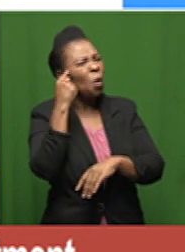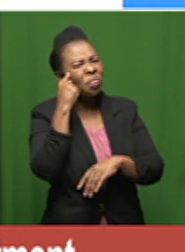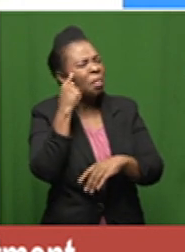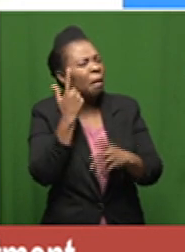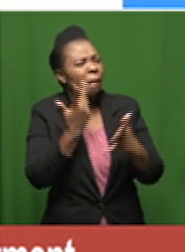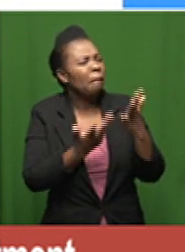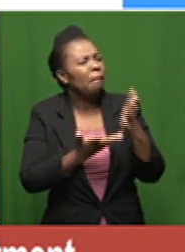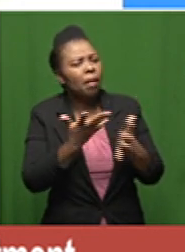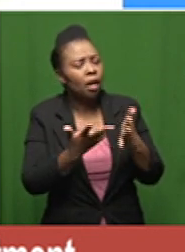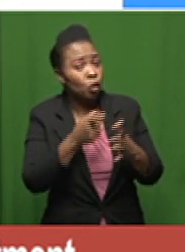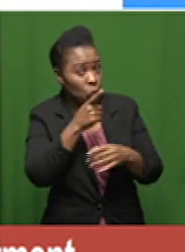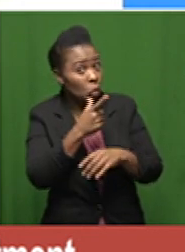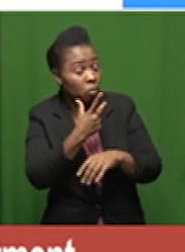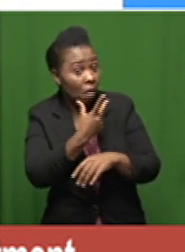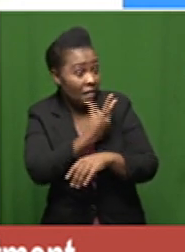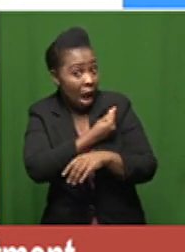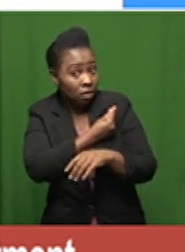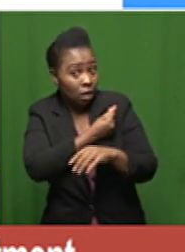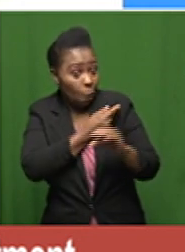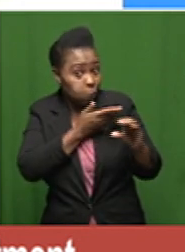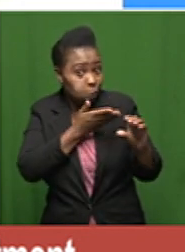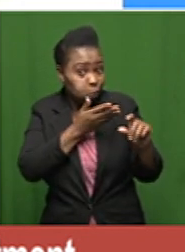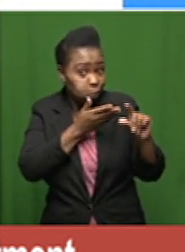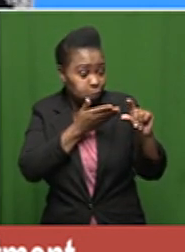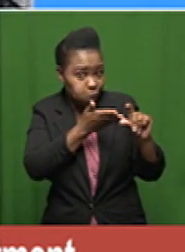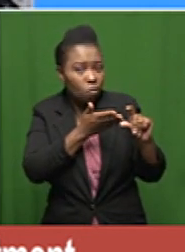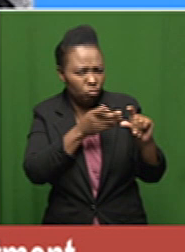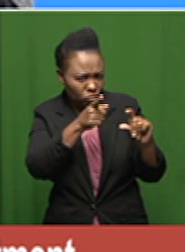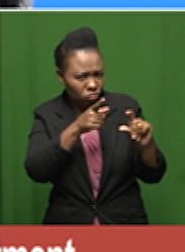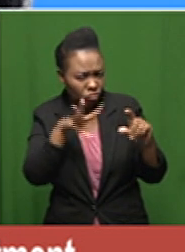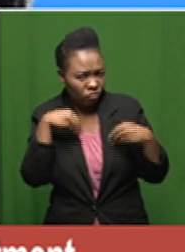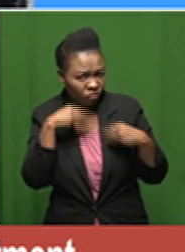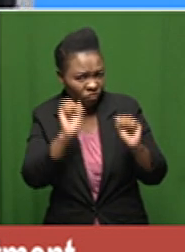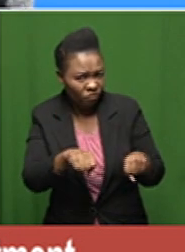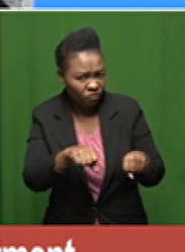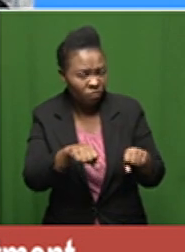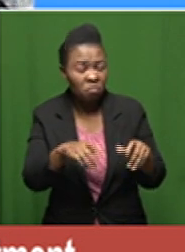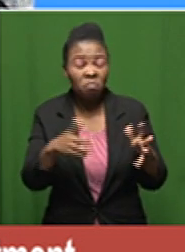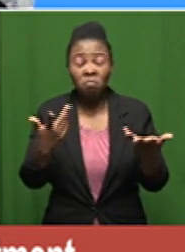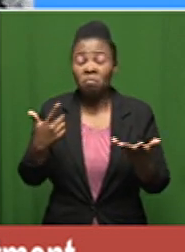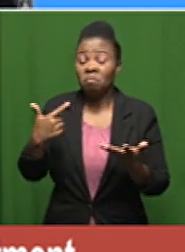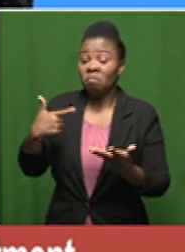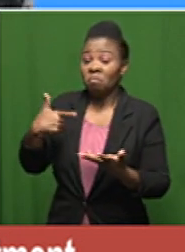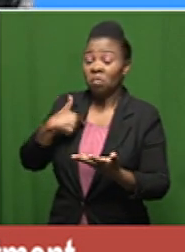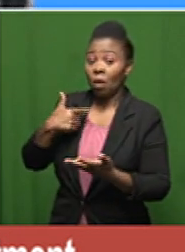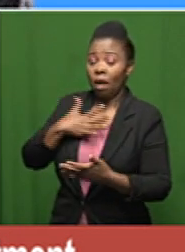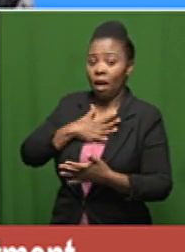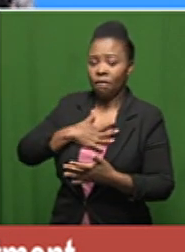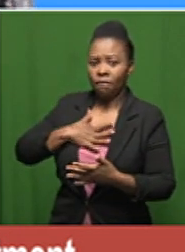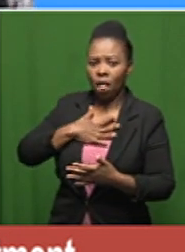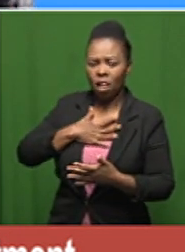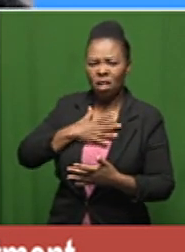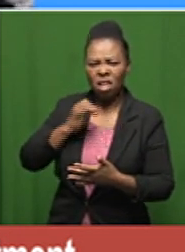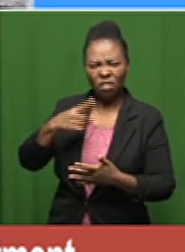would you take the vaccine when it's available here in africa and the way i feel if i'm going to